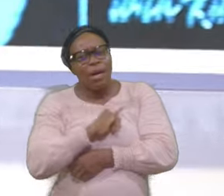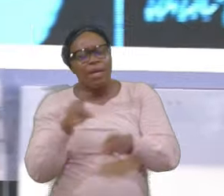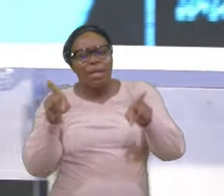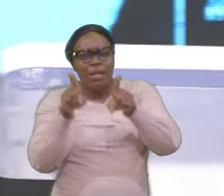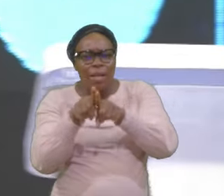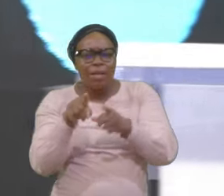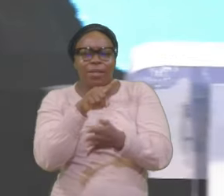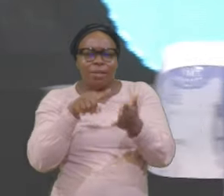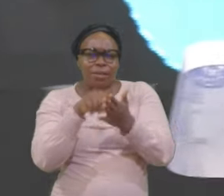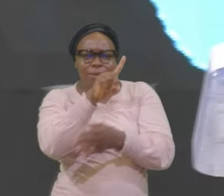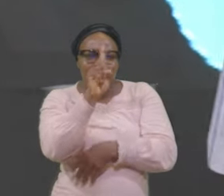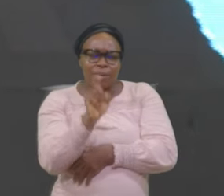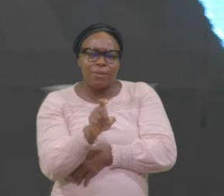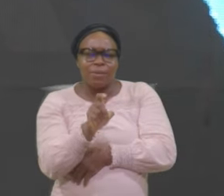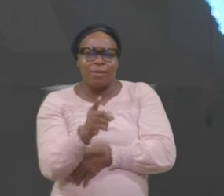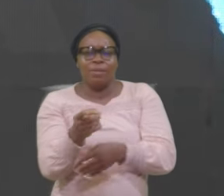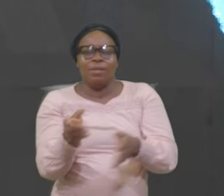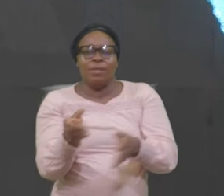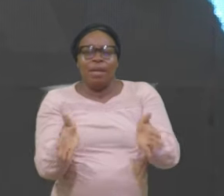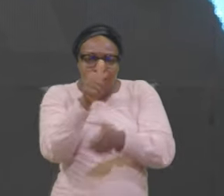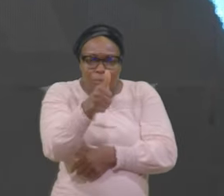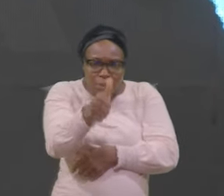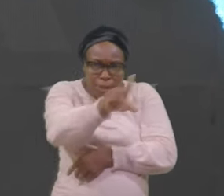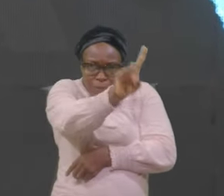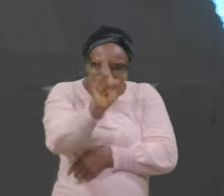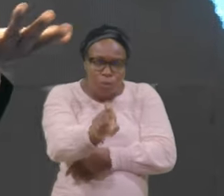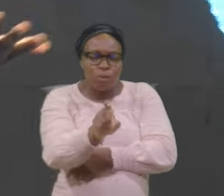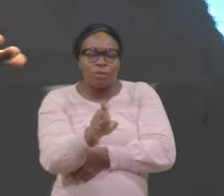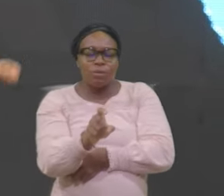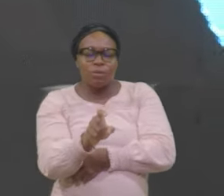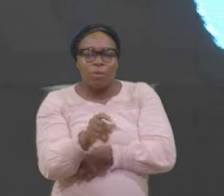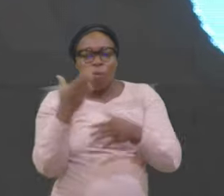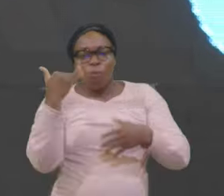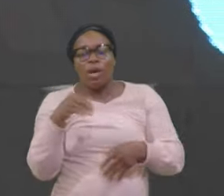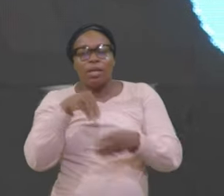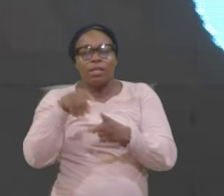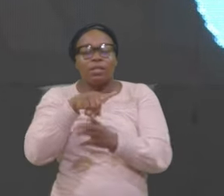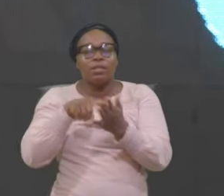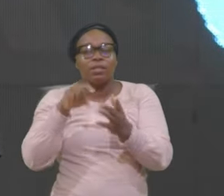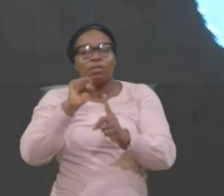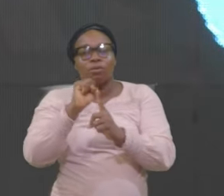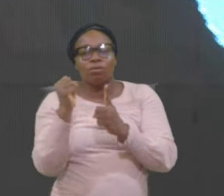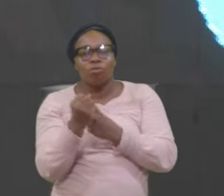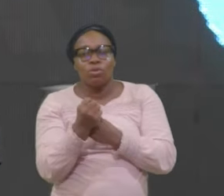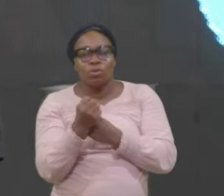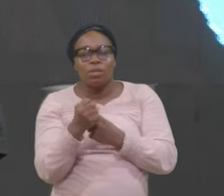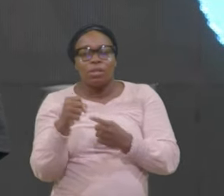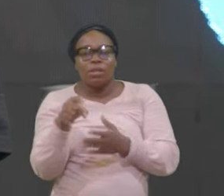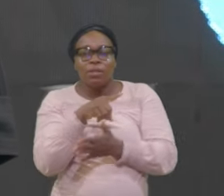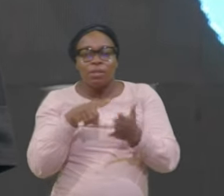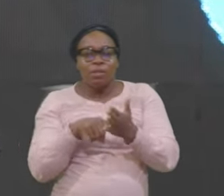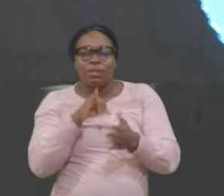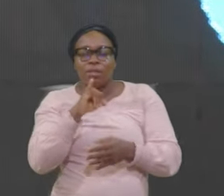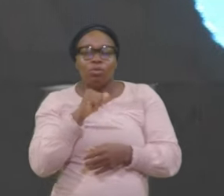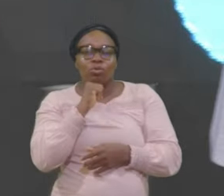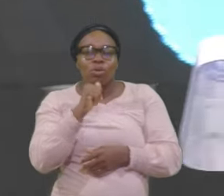I Get myself Into this Situation This suffering In Is not Because of Witches